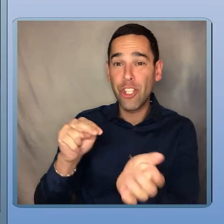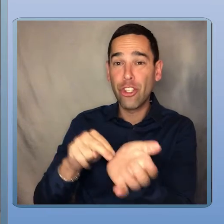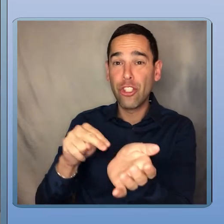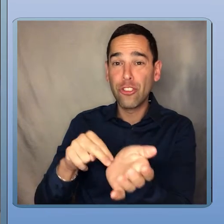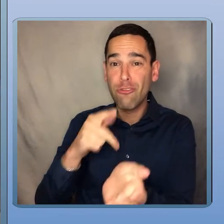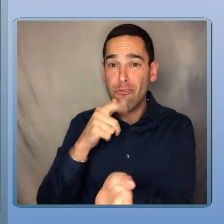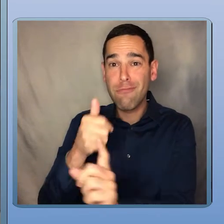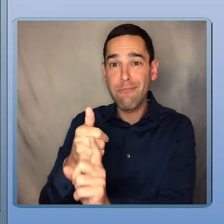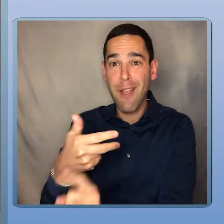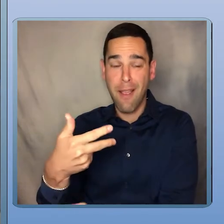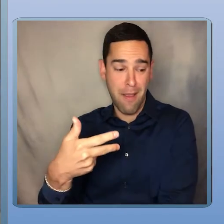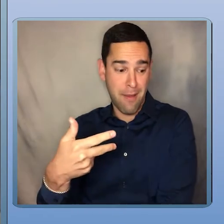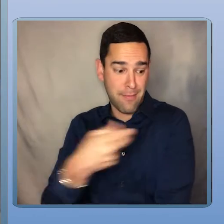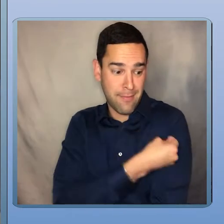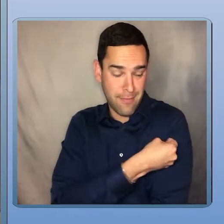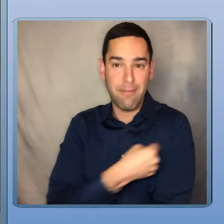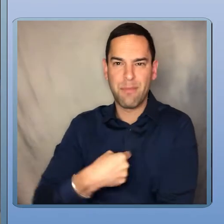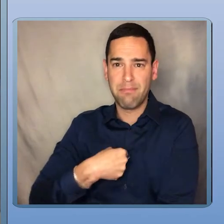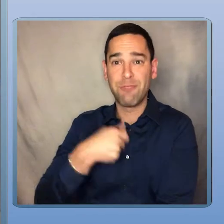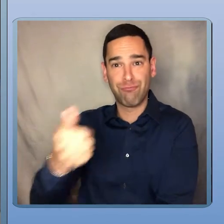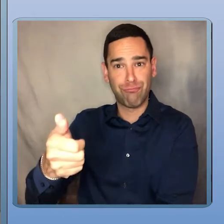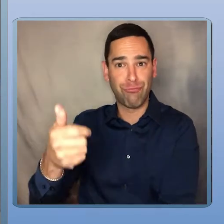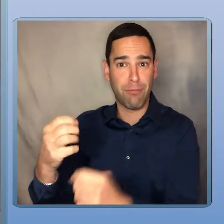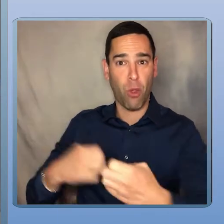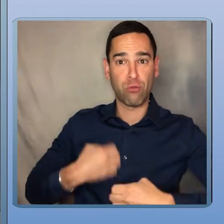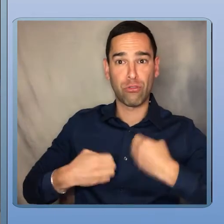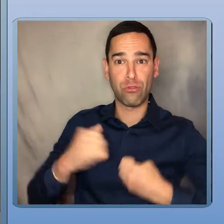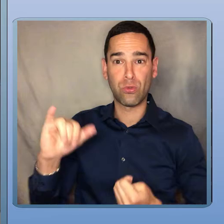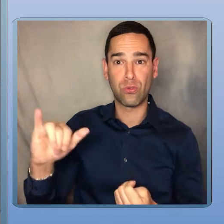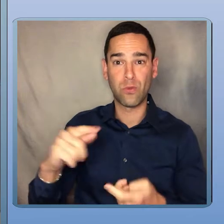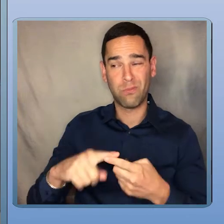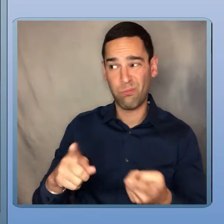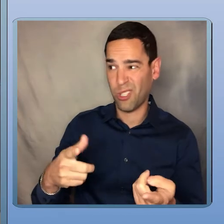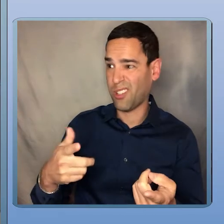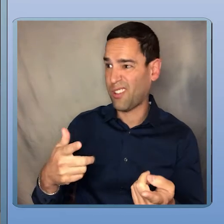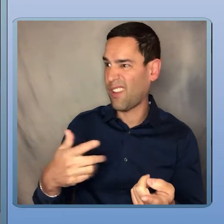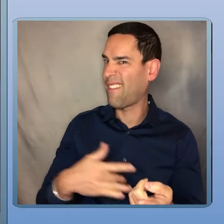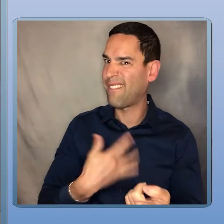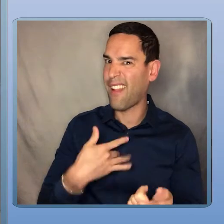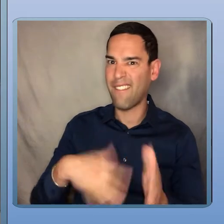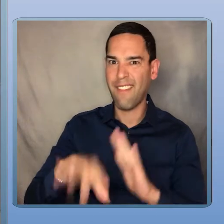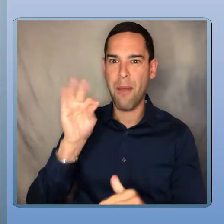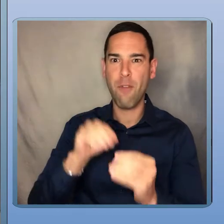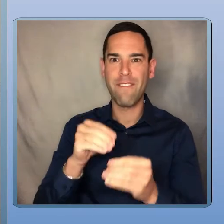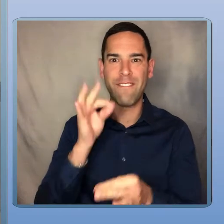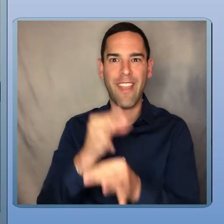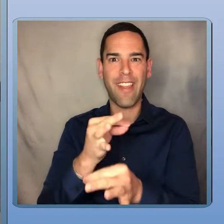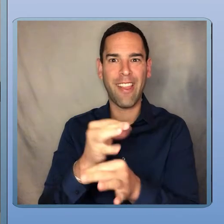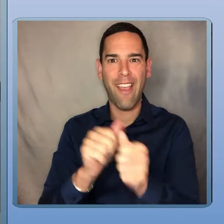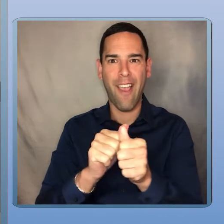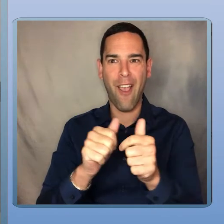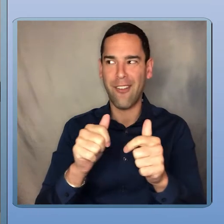administered my vaccine was you know emotional but in the best way it truly restored sort of my faith and